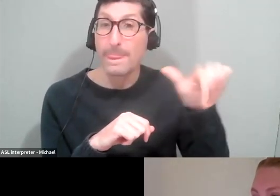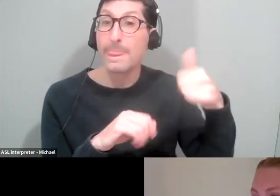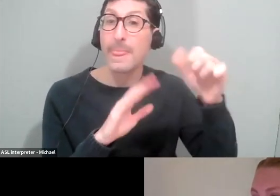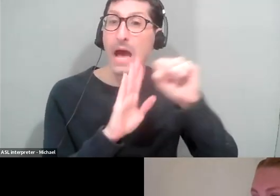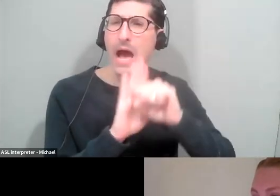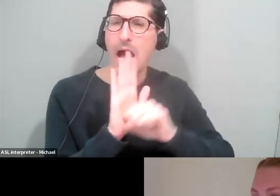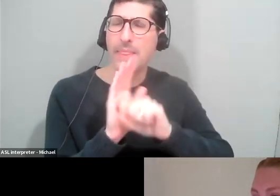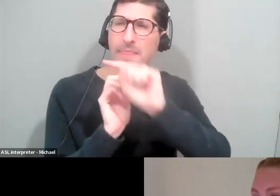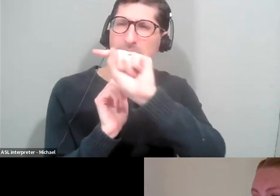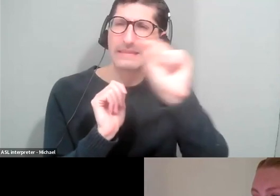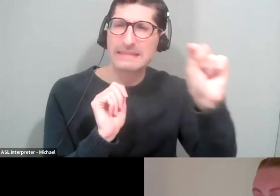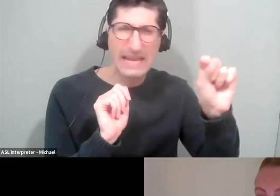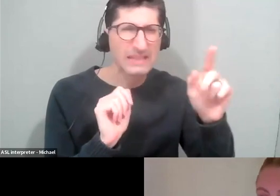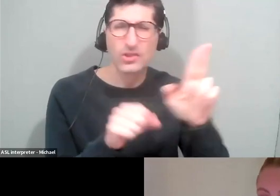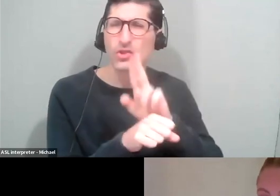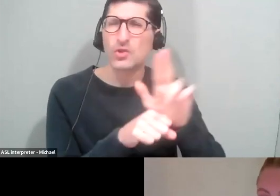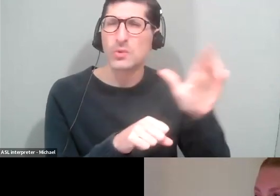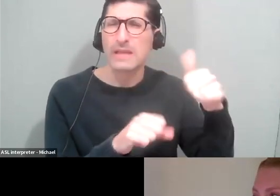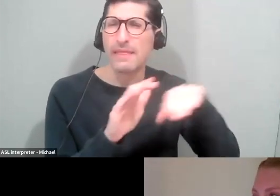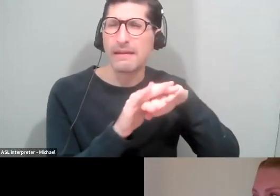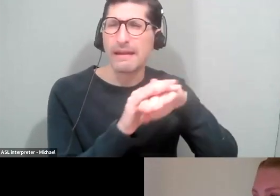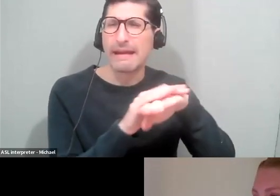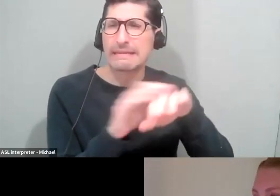what other accessible voting machines are being used in other states?